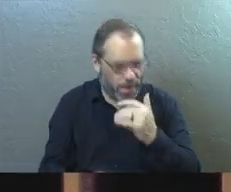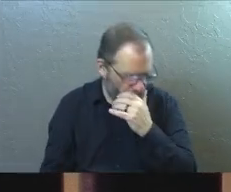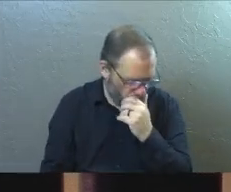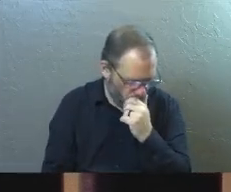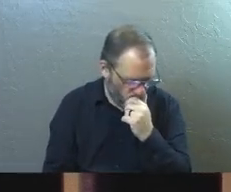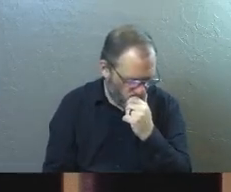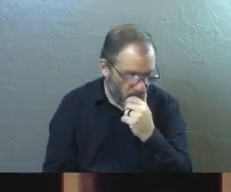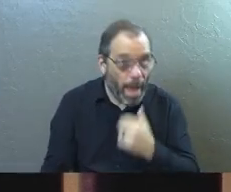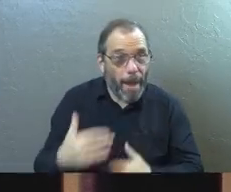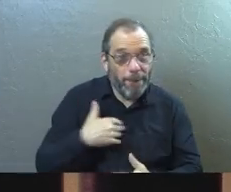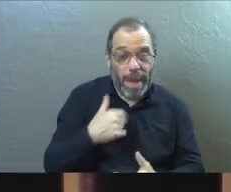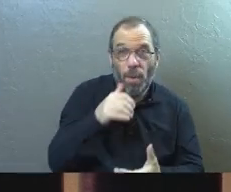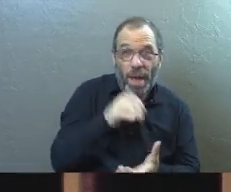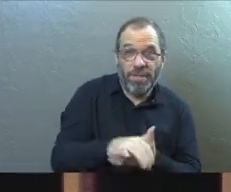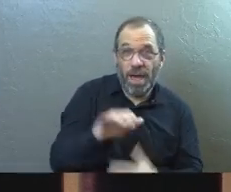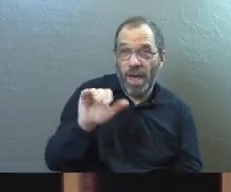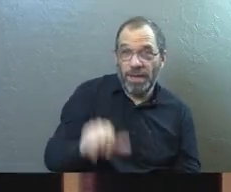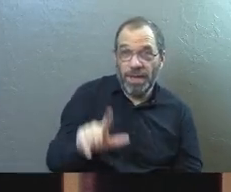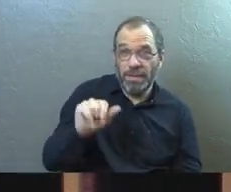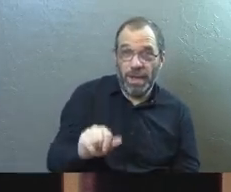I've seen this in Linda and I's marriage.